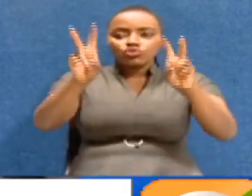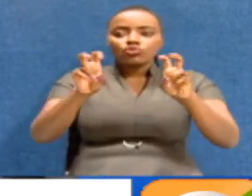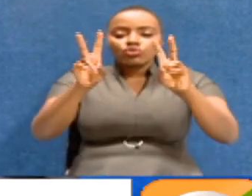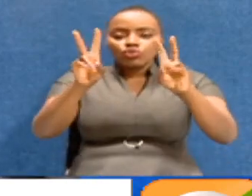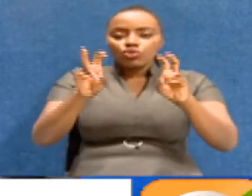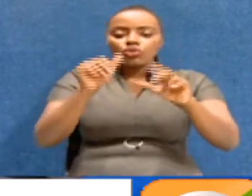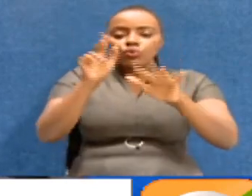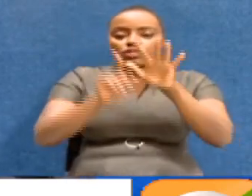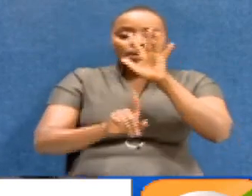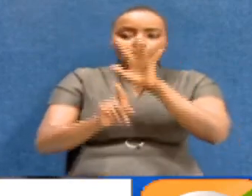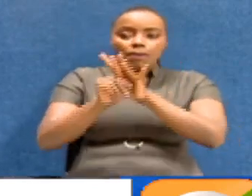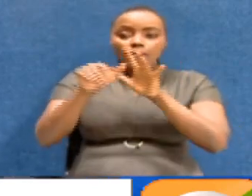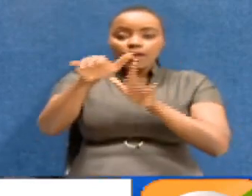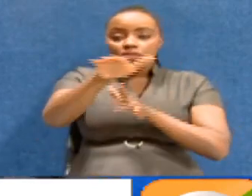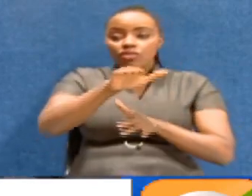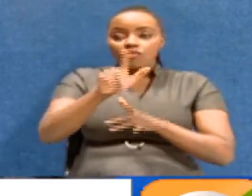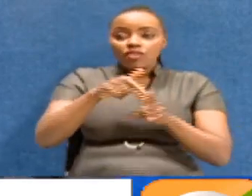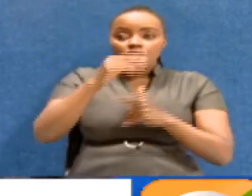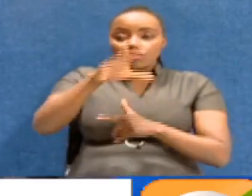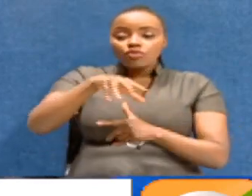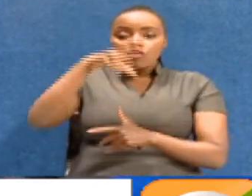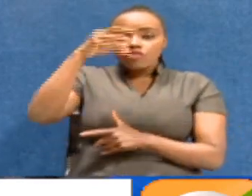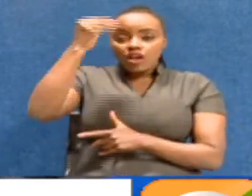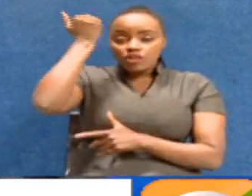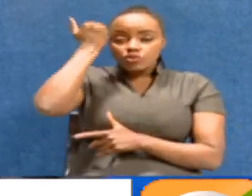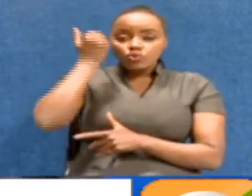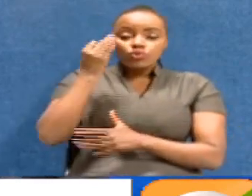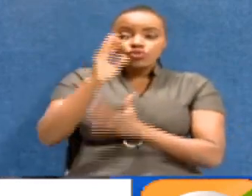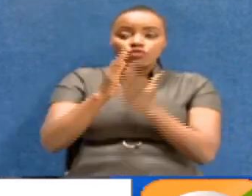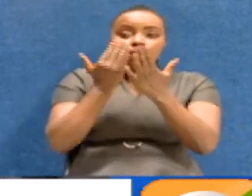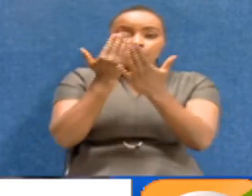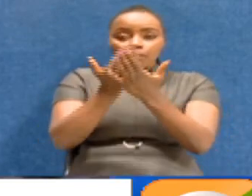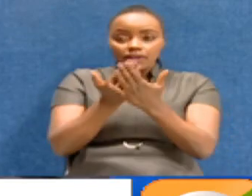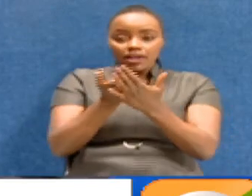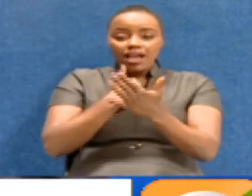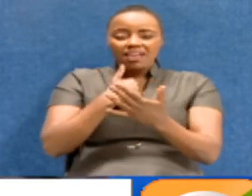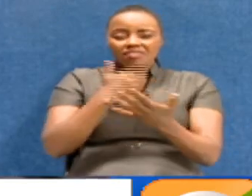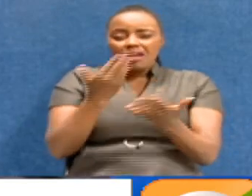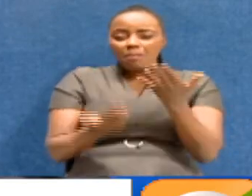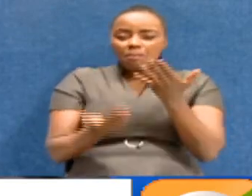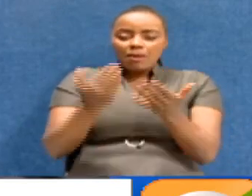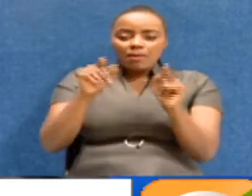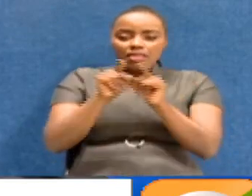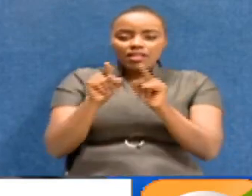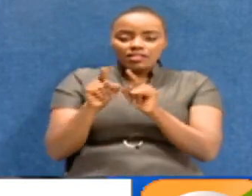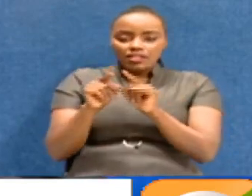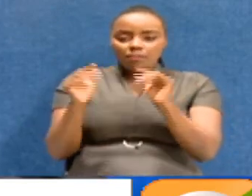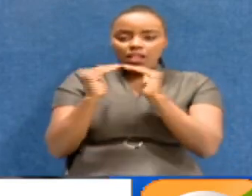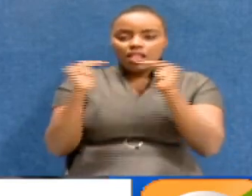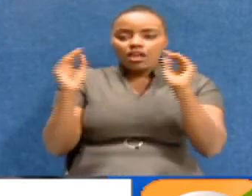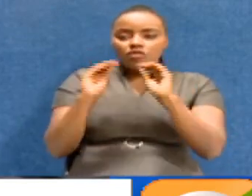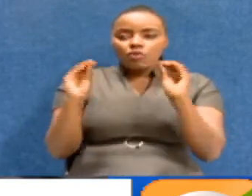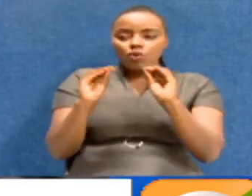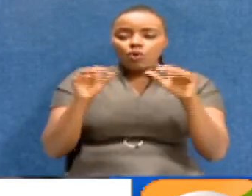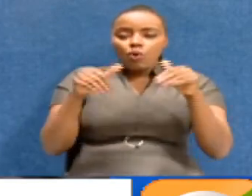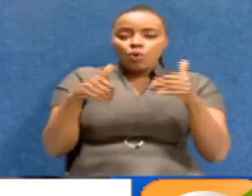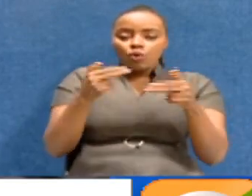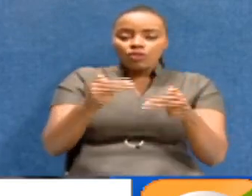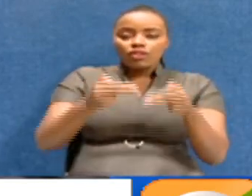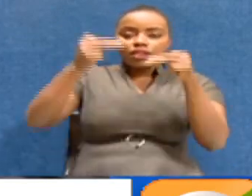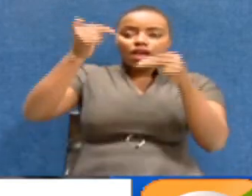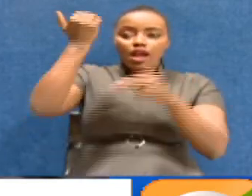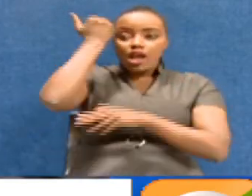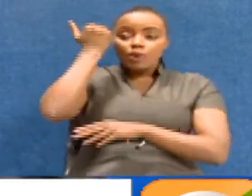arise within that area. You will find that the Court of Appeal tends to look at these courts as maybe not of the same status as the High Court.